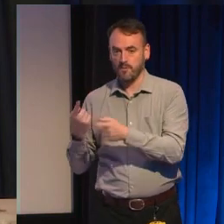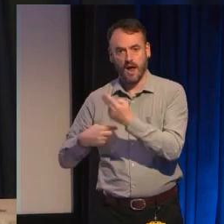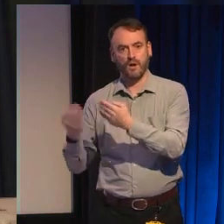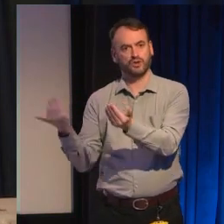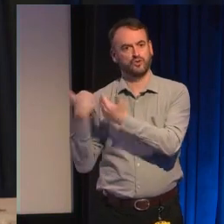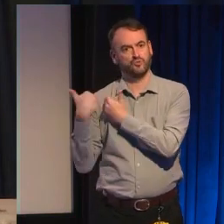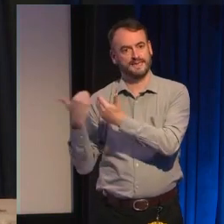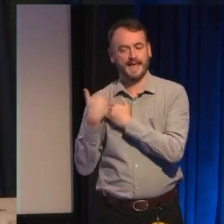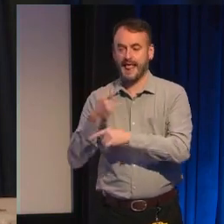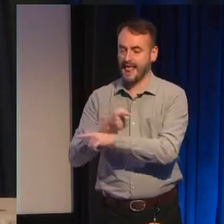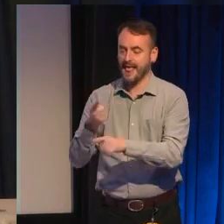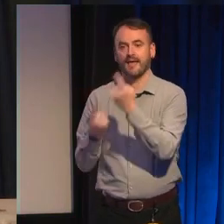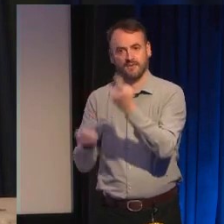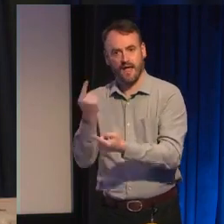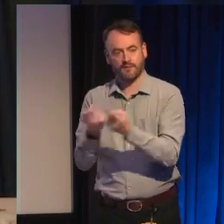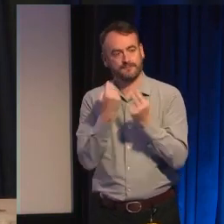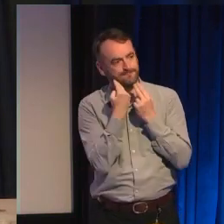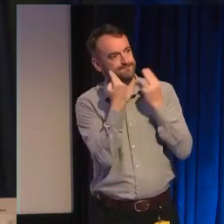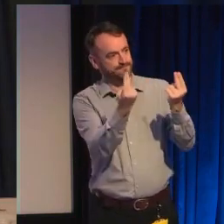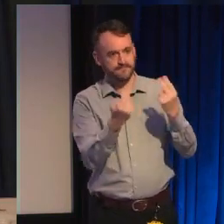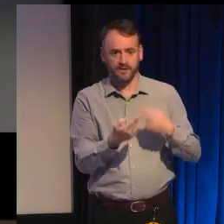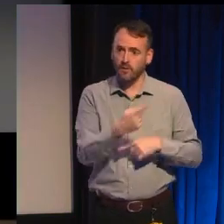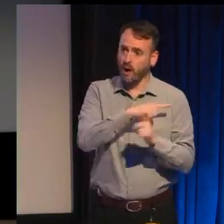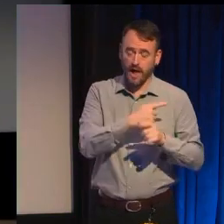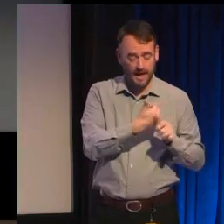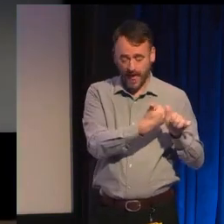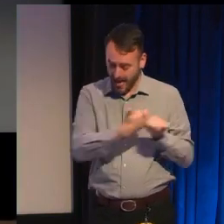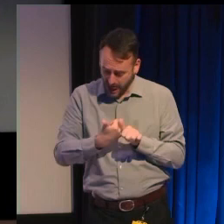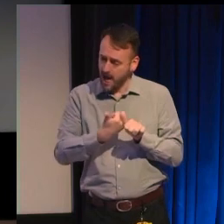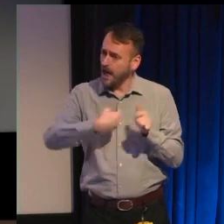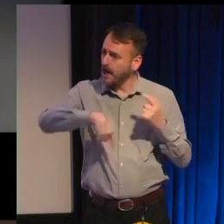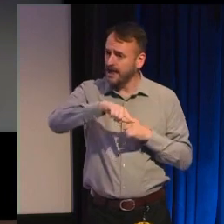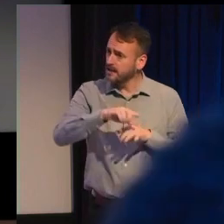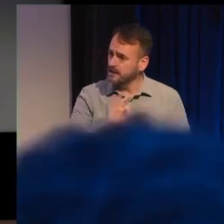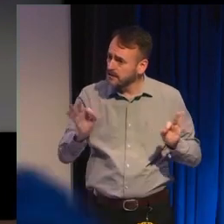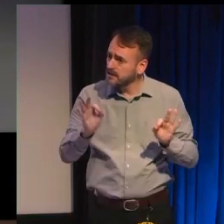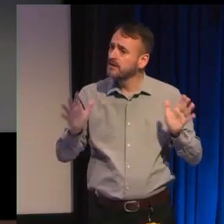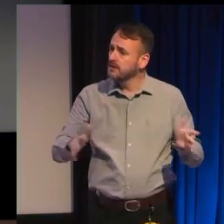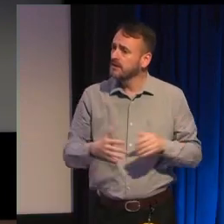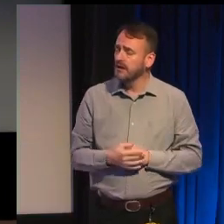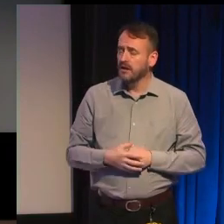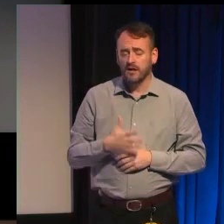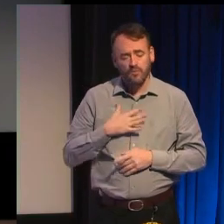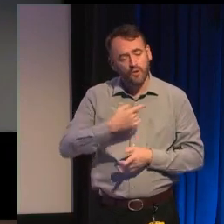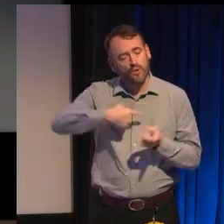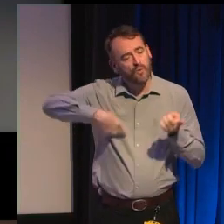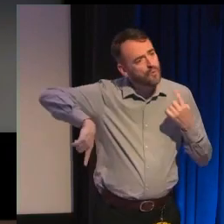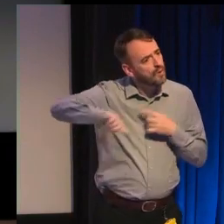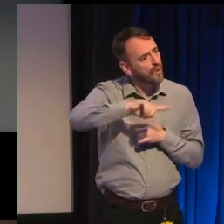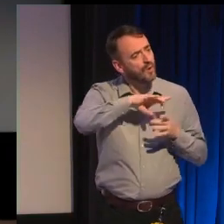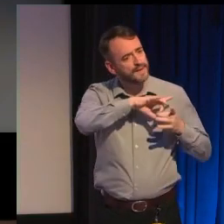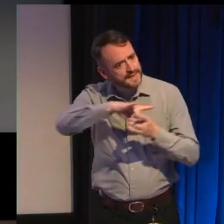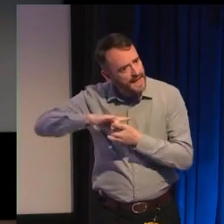visible or no one else will do it so instead I want us all tackling the challenge of representation